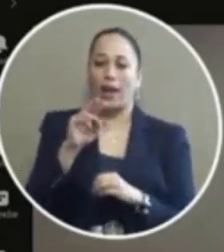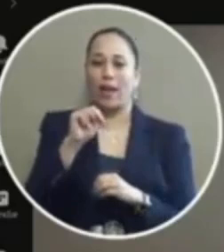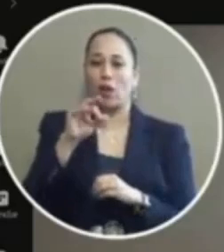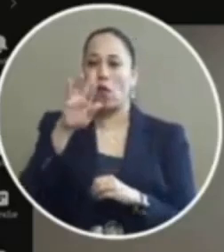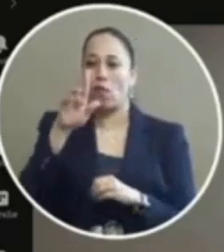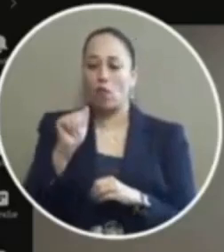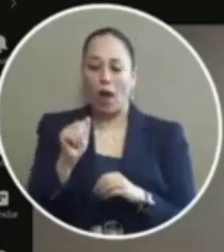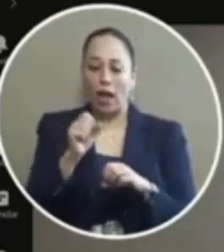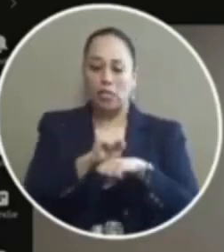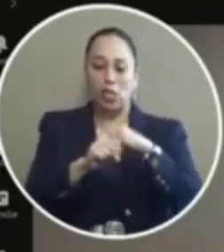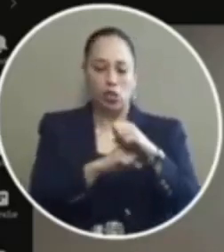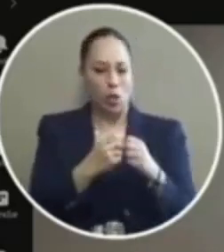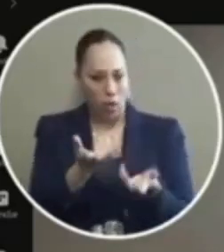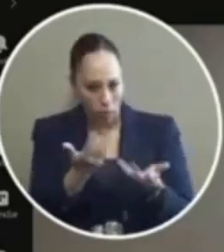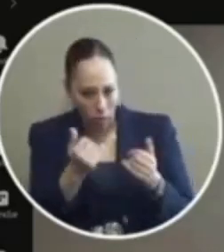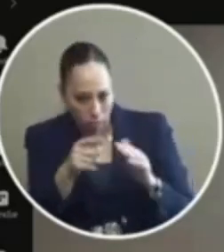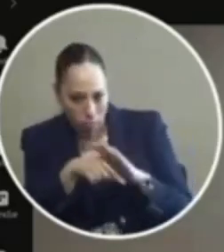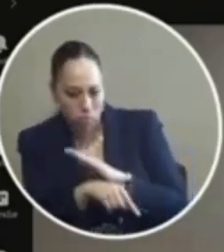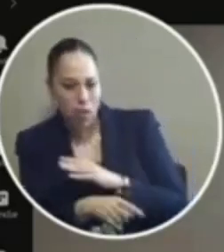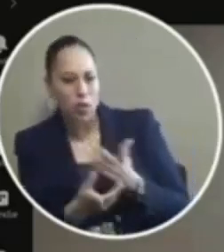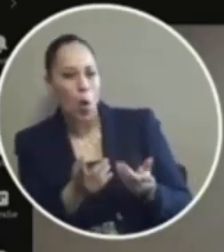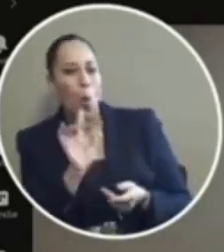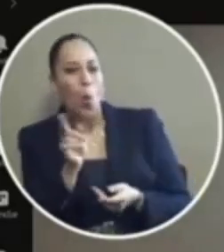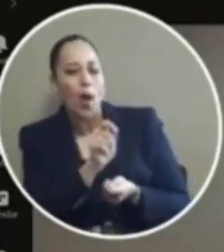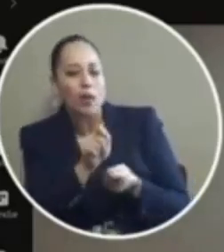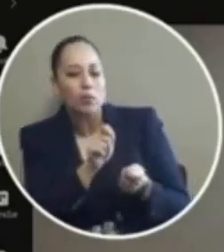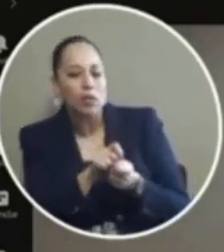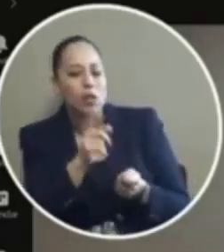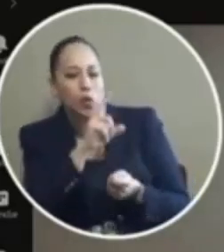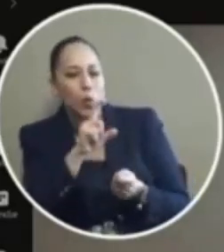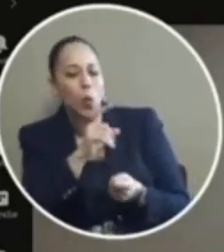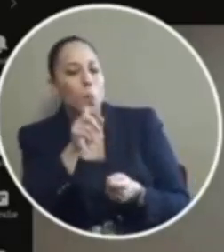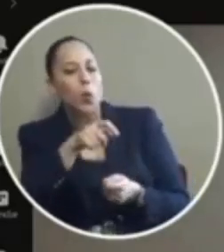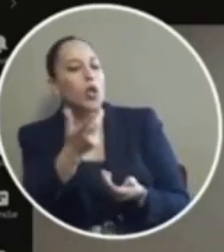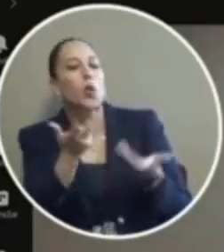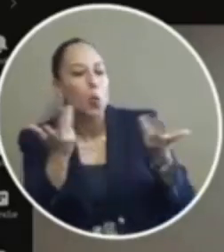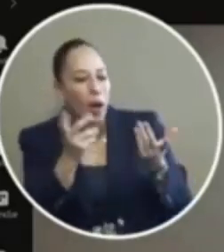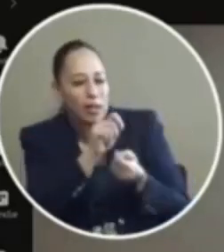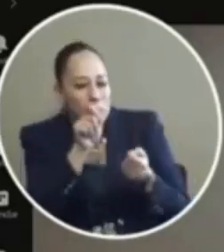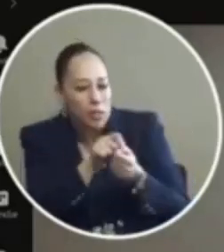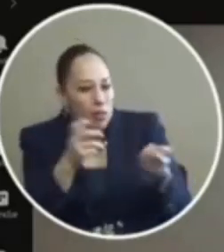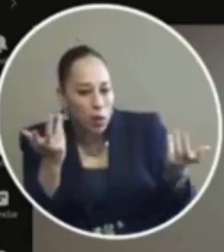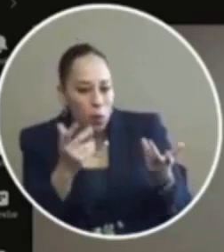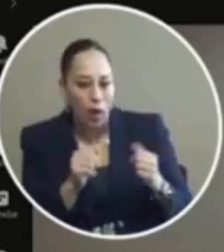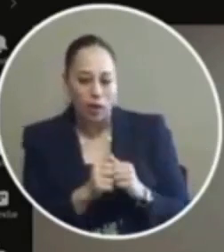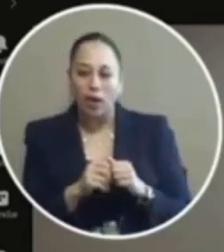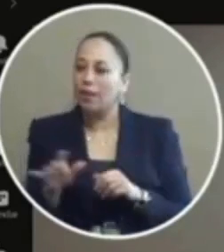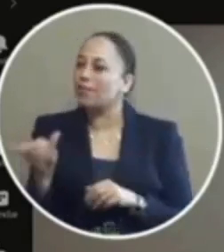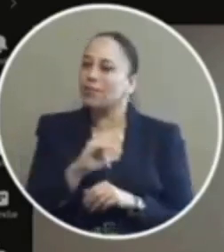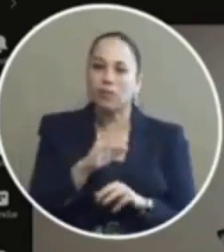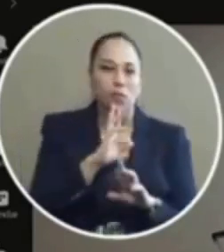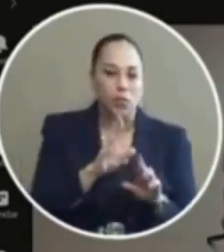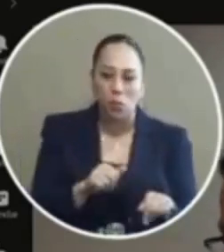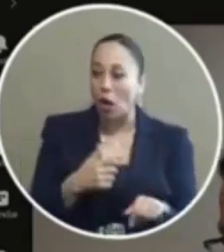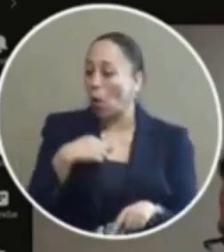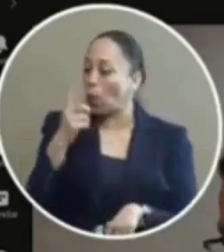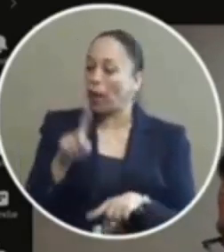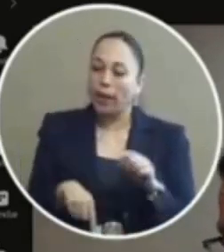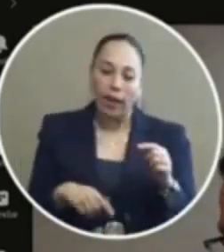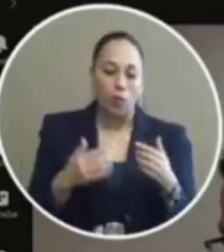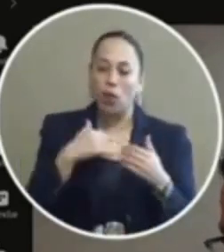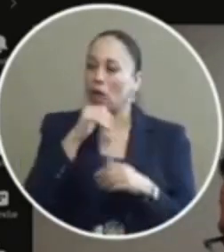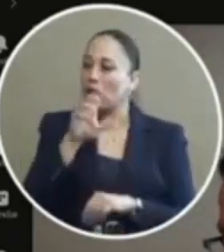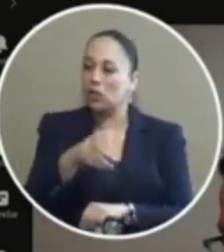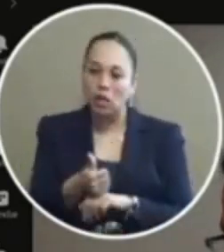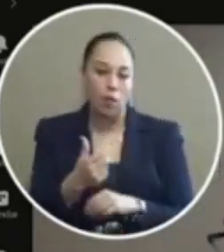i asked him for details as to what particularly he was looking for and the same it was the same response we just can't do it we're not set